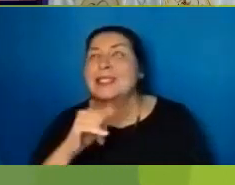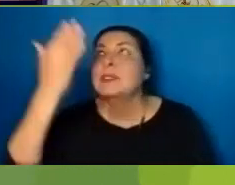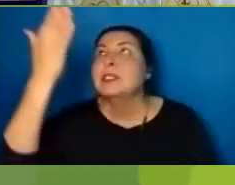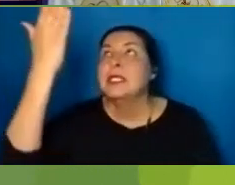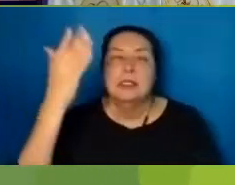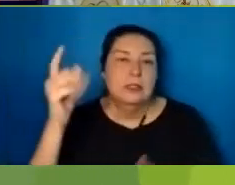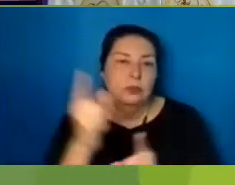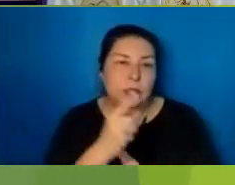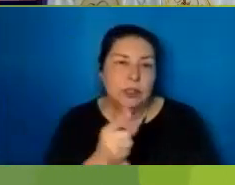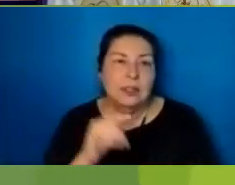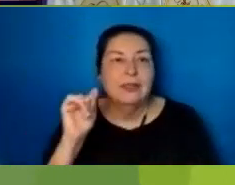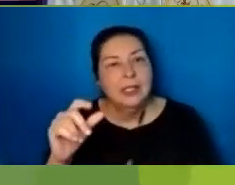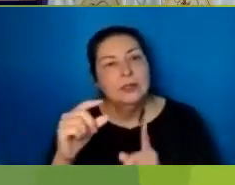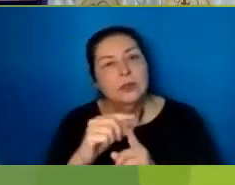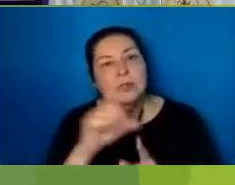Lord